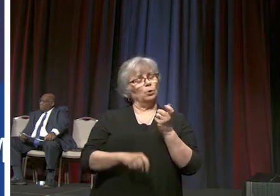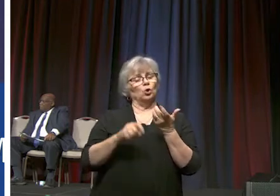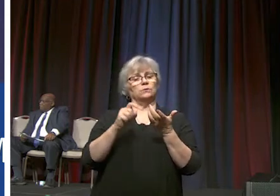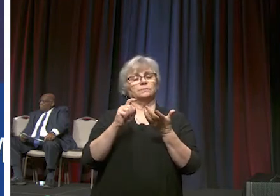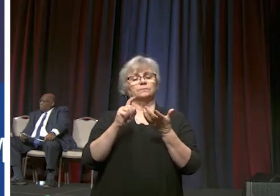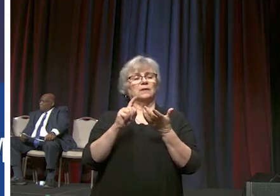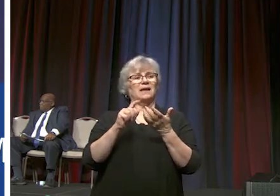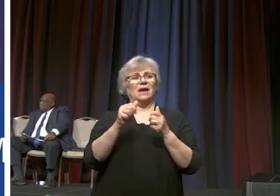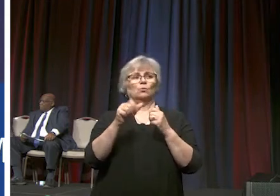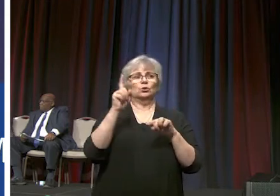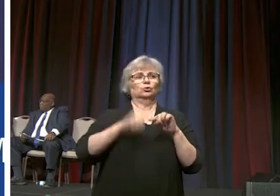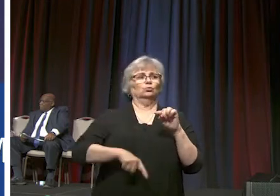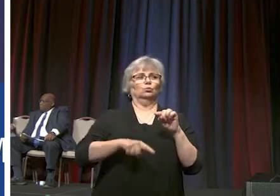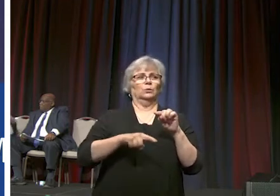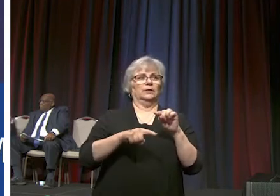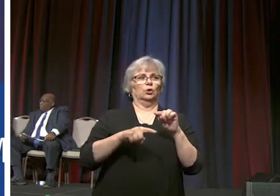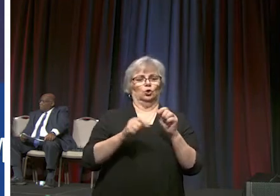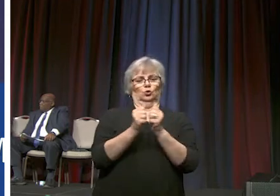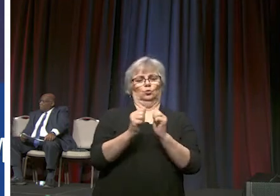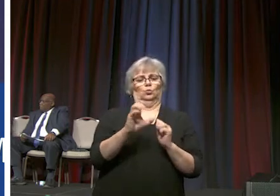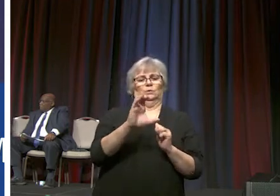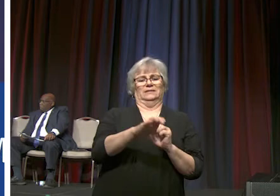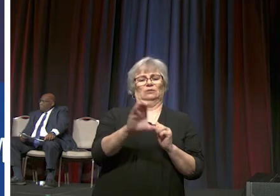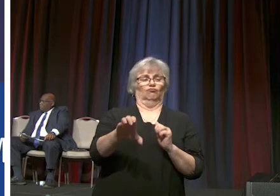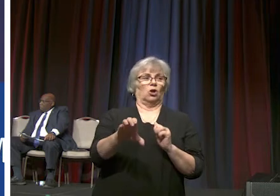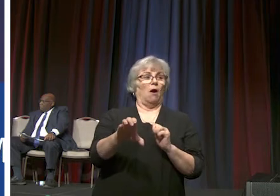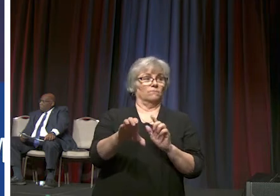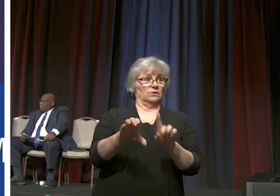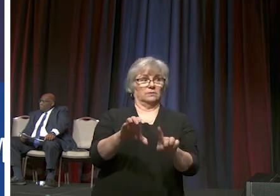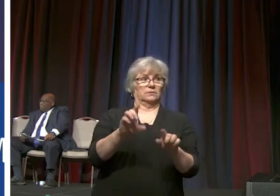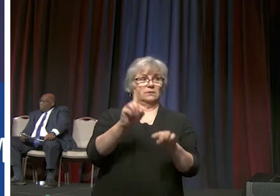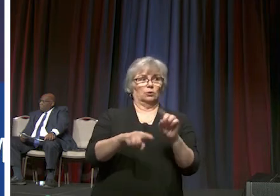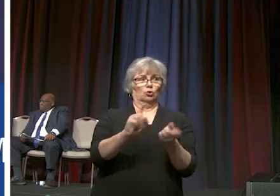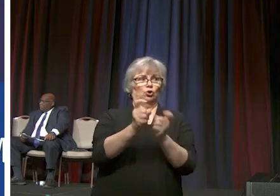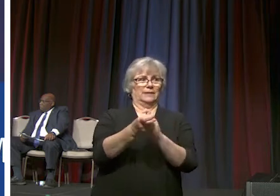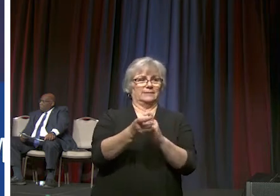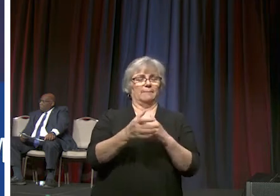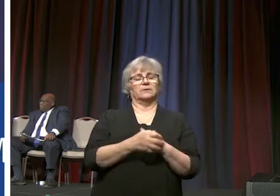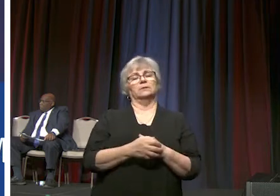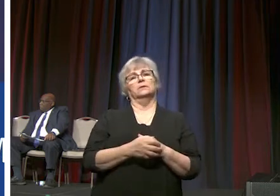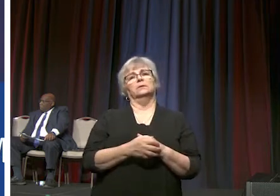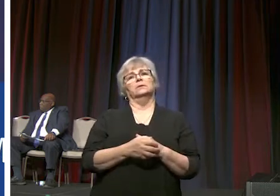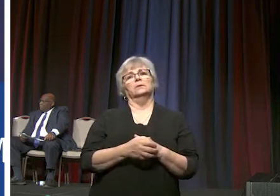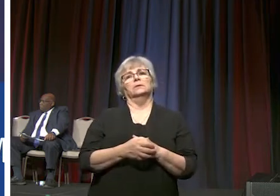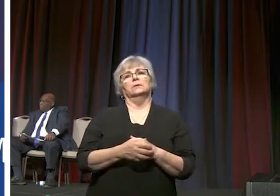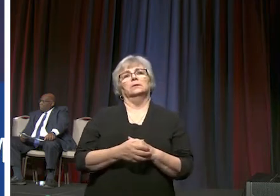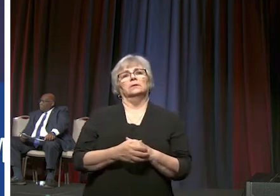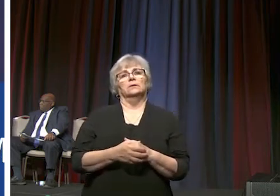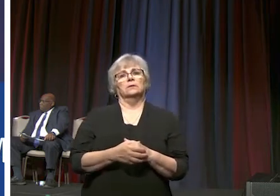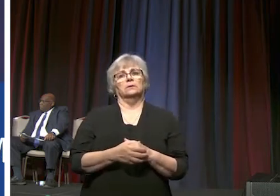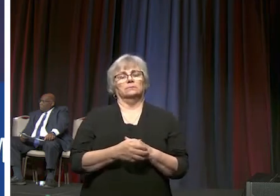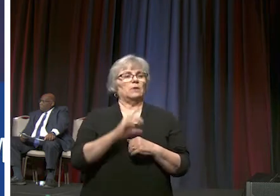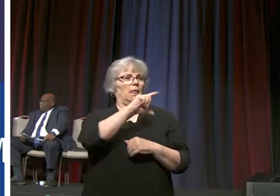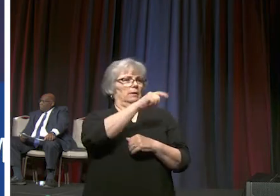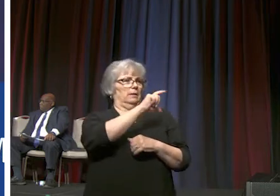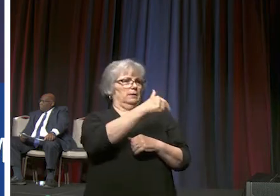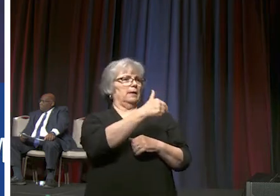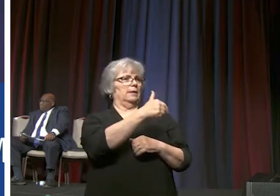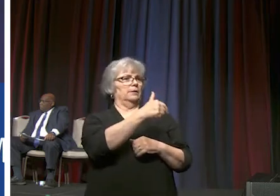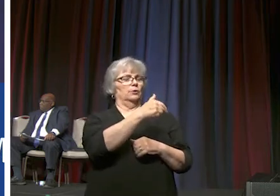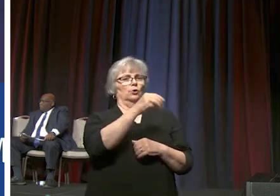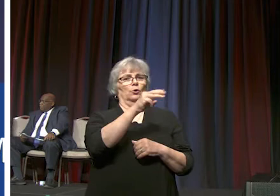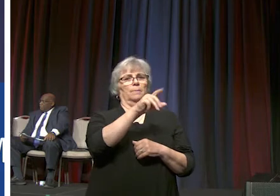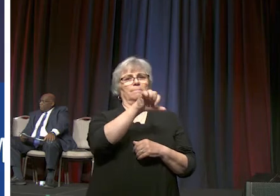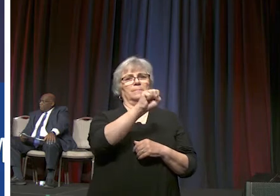pieces were not adaptable by central conferences uh d stickley minor is going to bring uh some information about